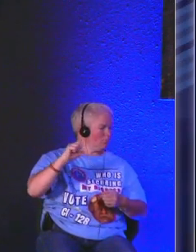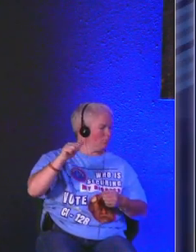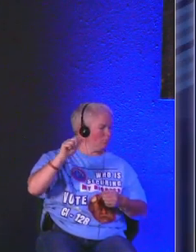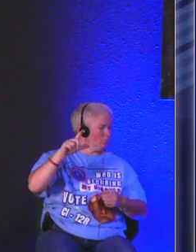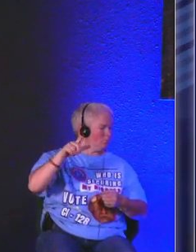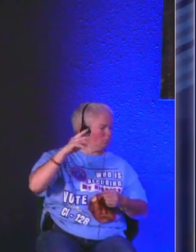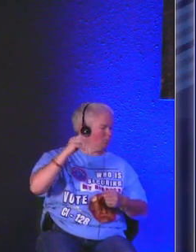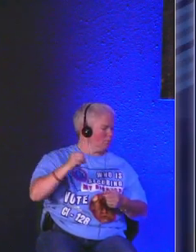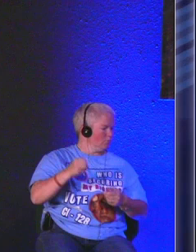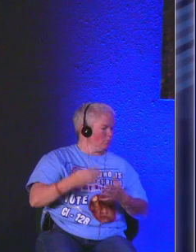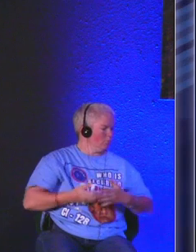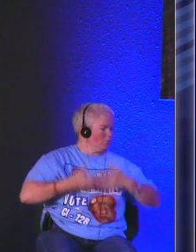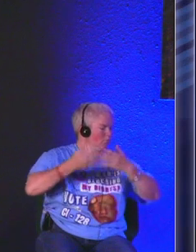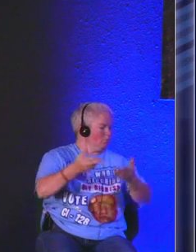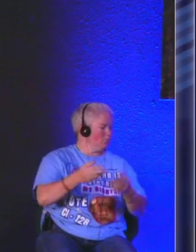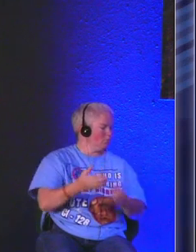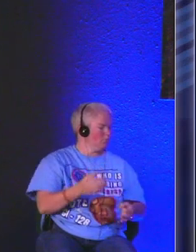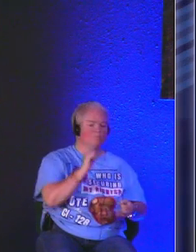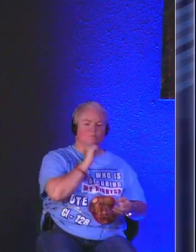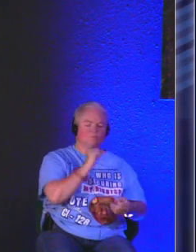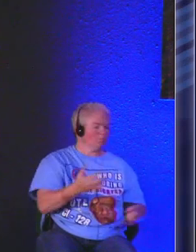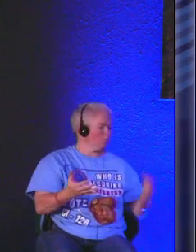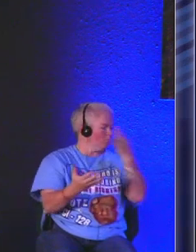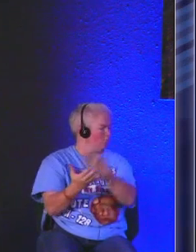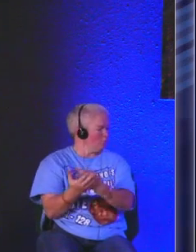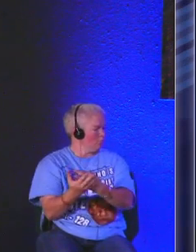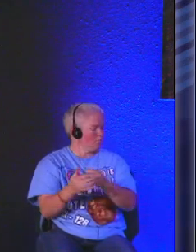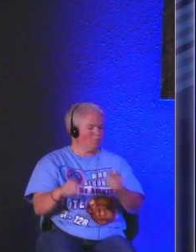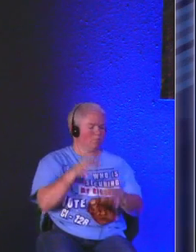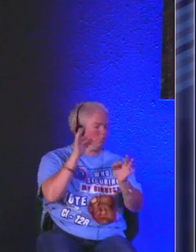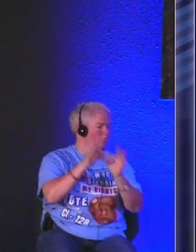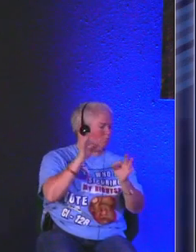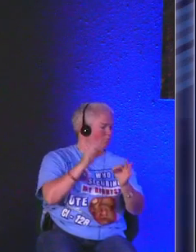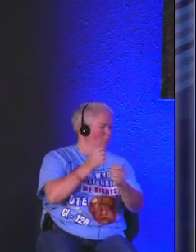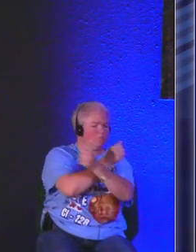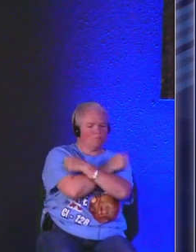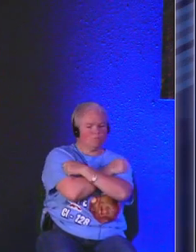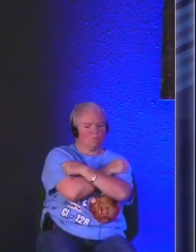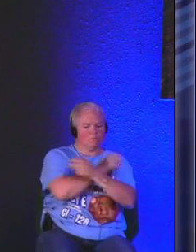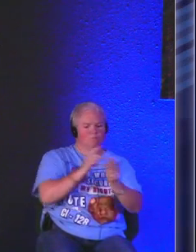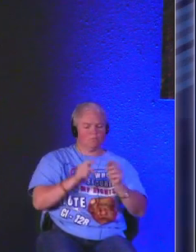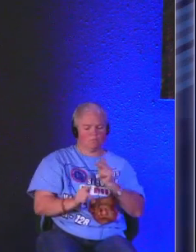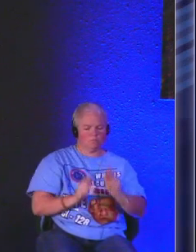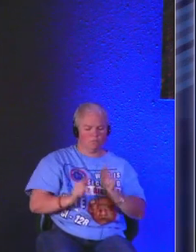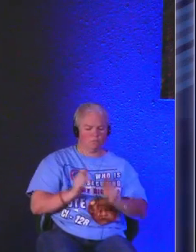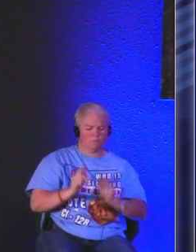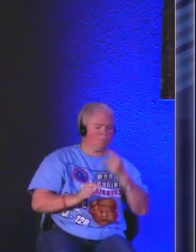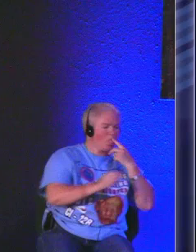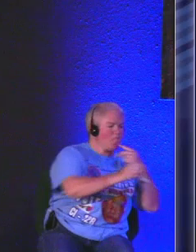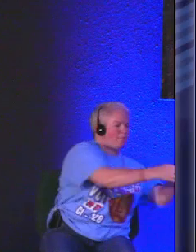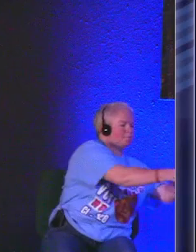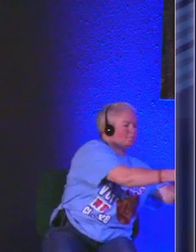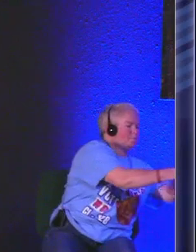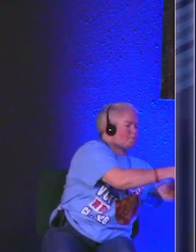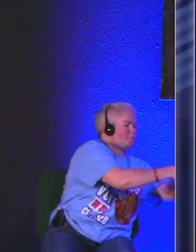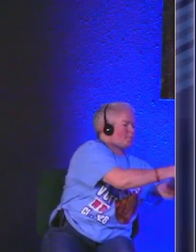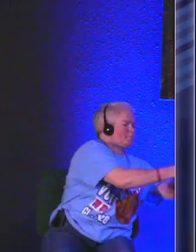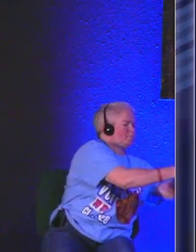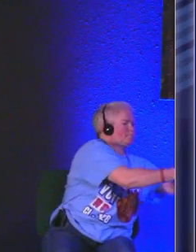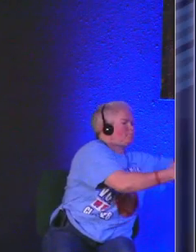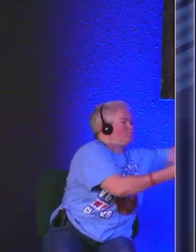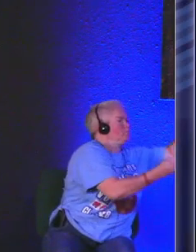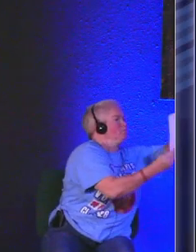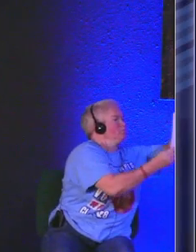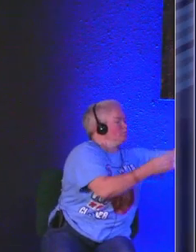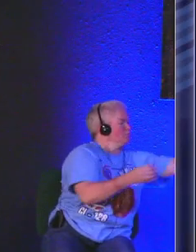extends his unfailing and perfect love to his people and it is believed by